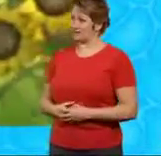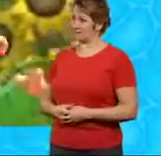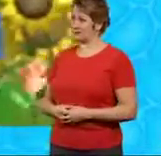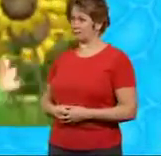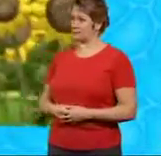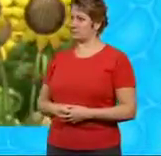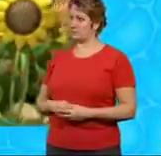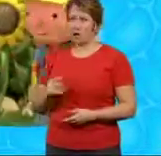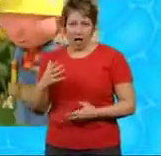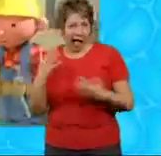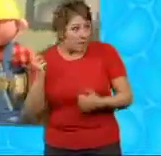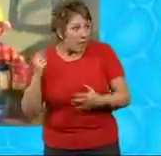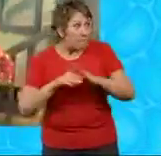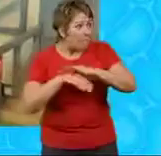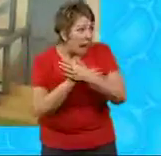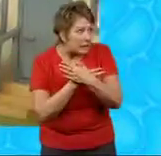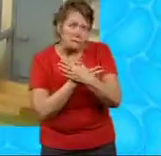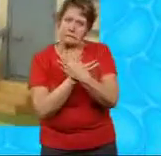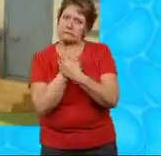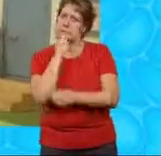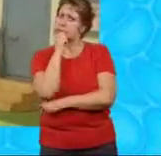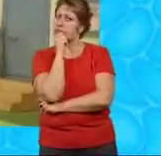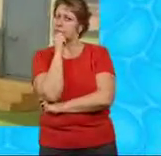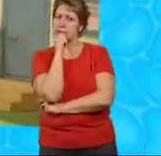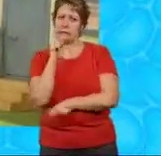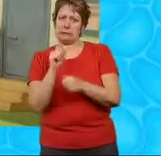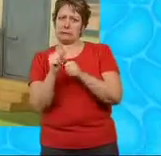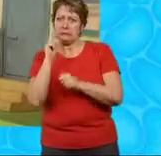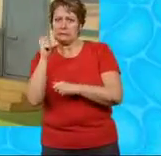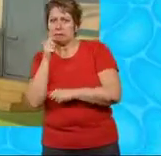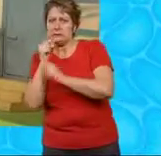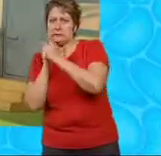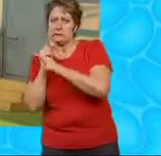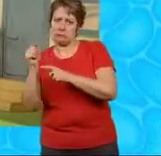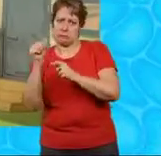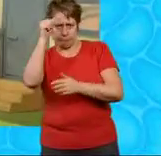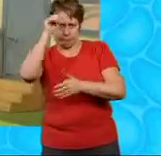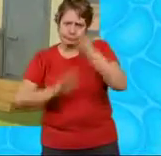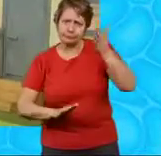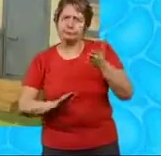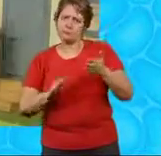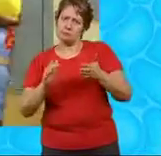Bats, eh, Bob? We'd better speak to Mr Battersby in Bobsville He's the bat expert